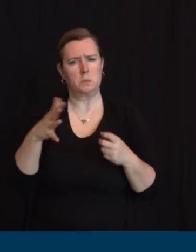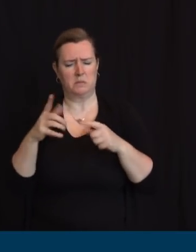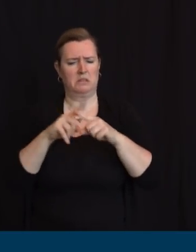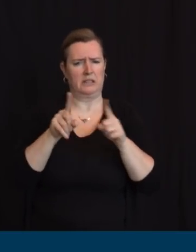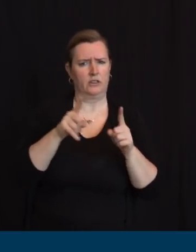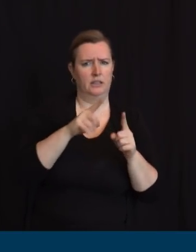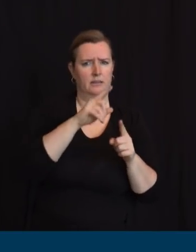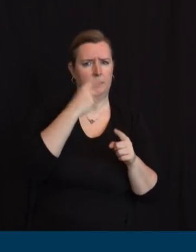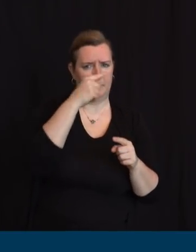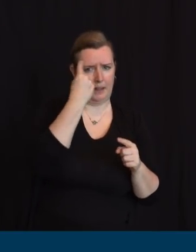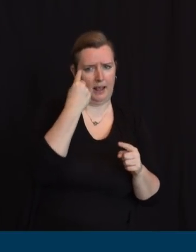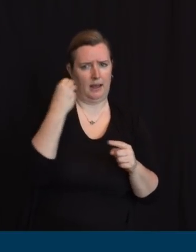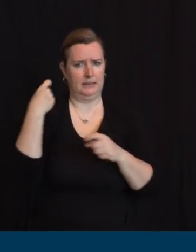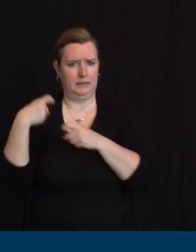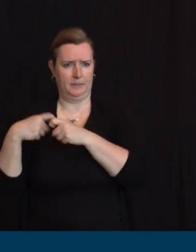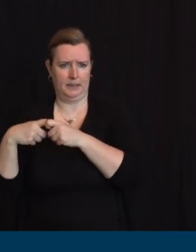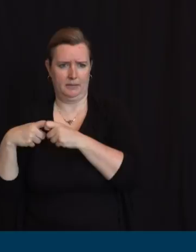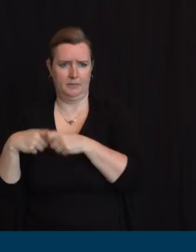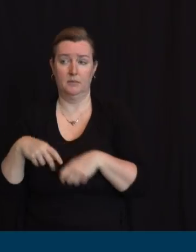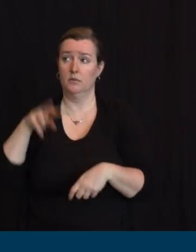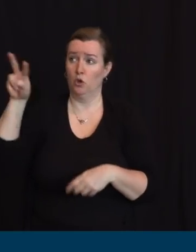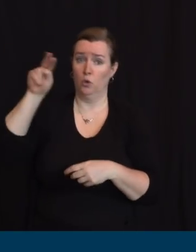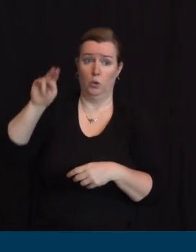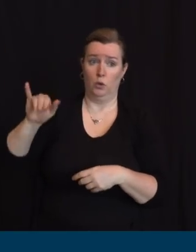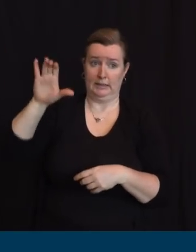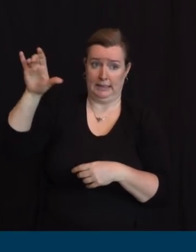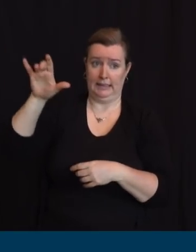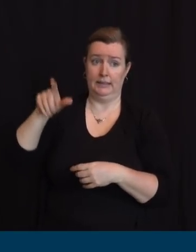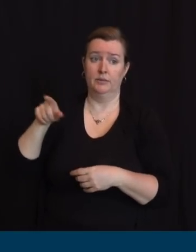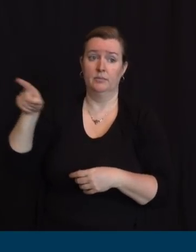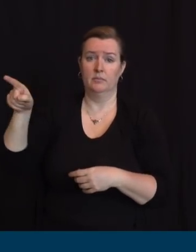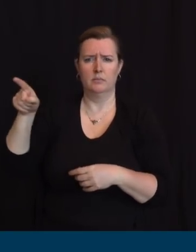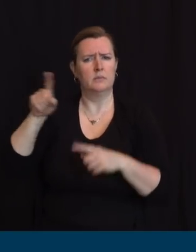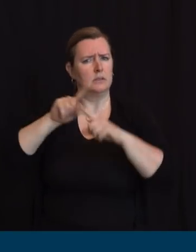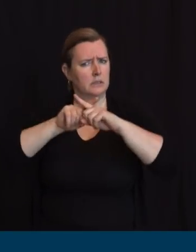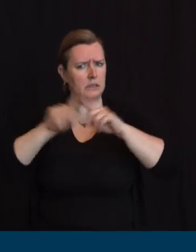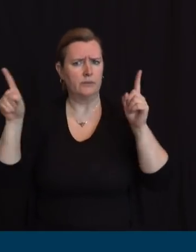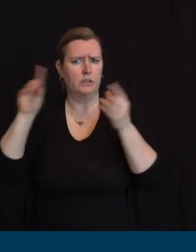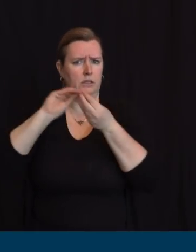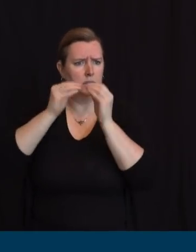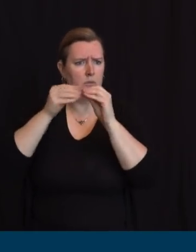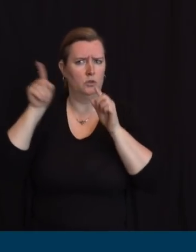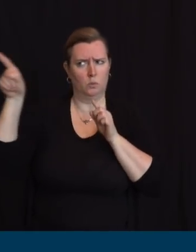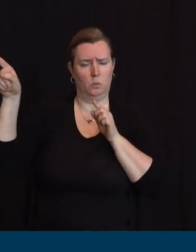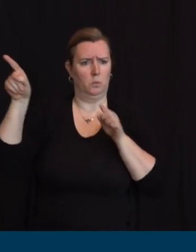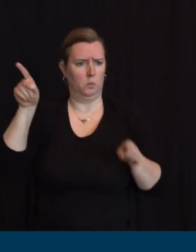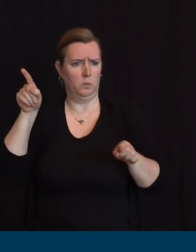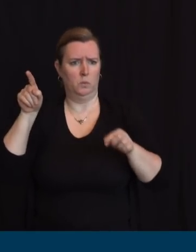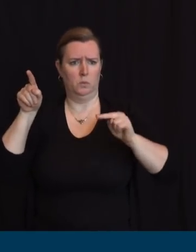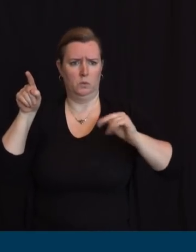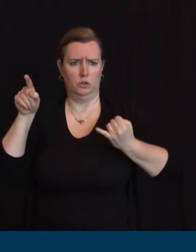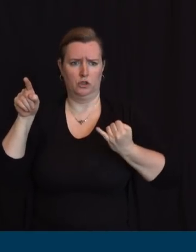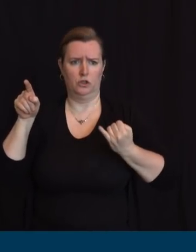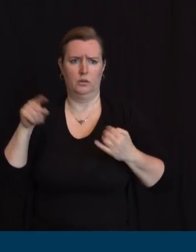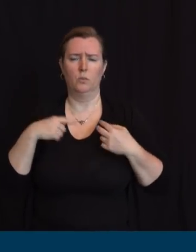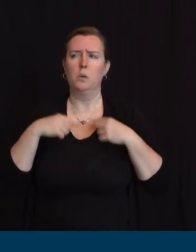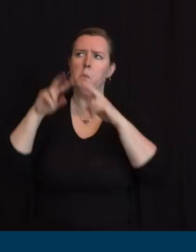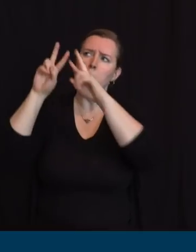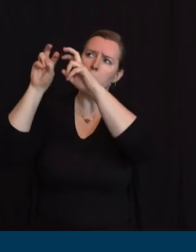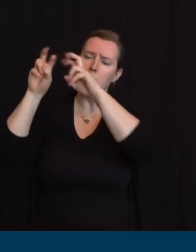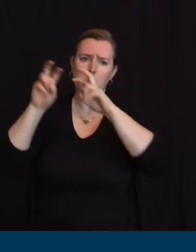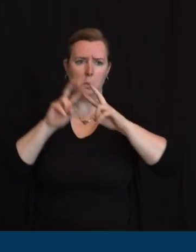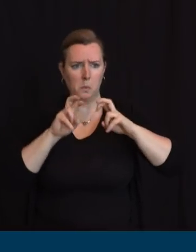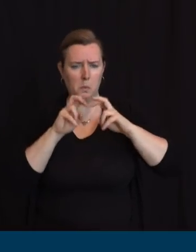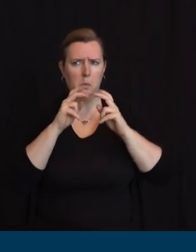in numbers in particular. That's one that I know you and I are going to try to get more of a sense of in the coming days. So,